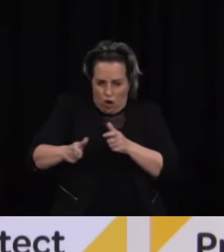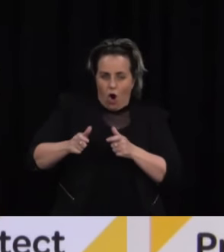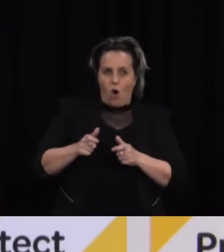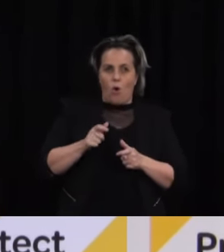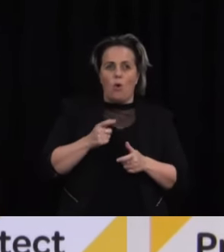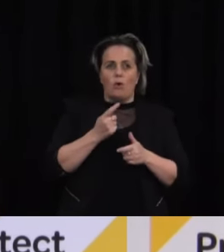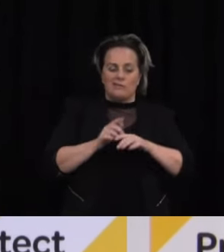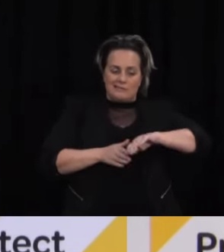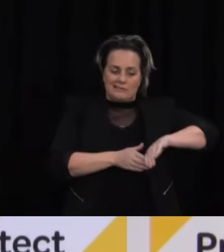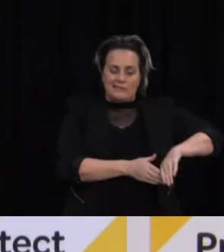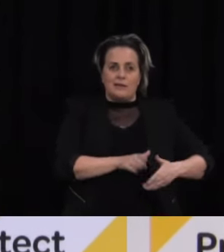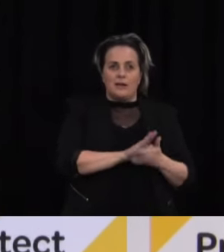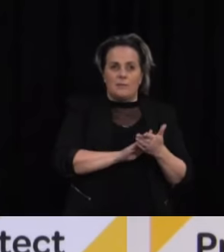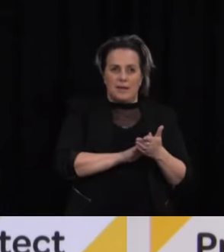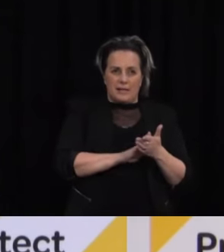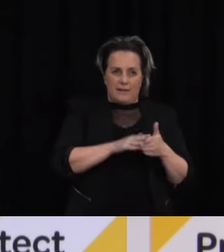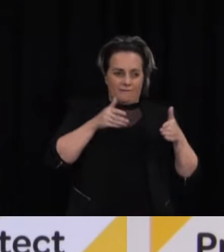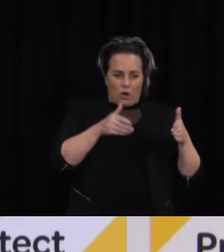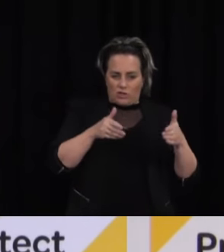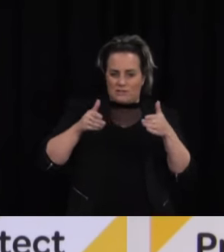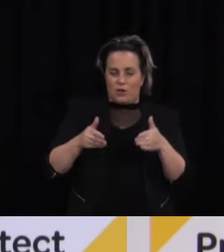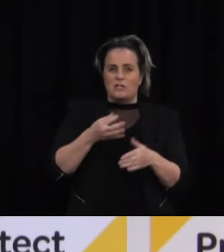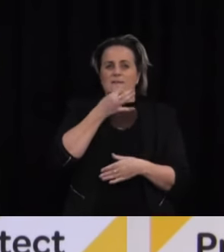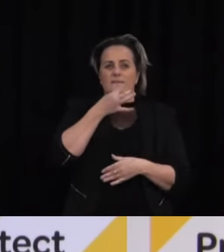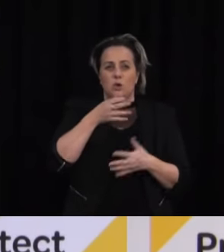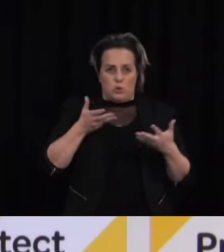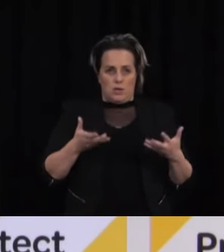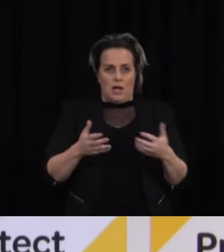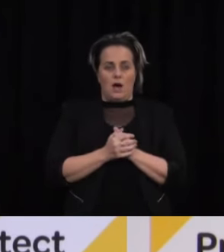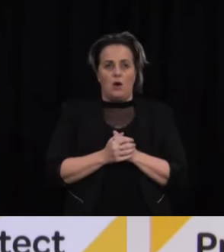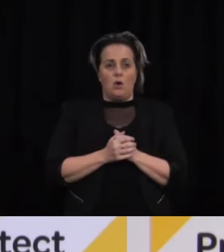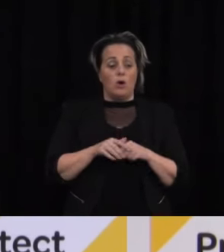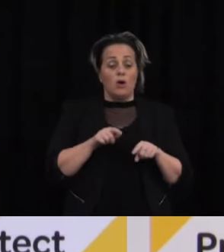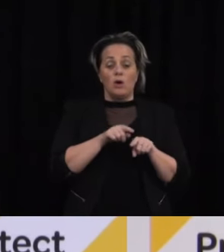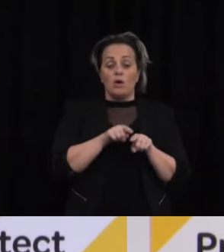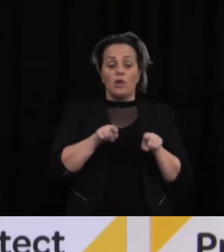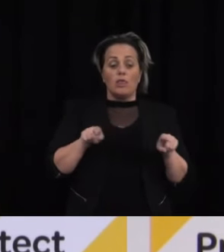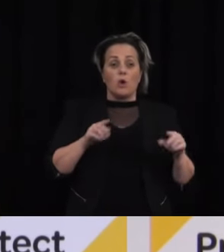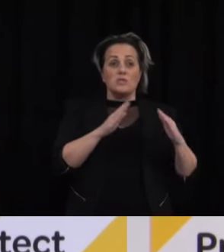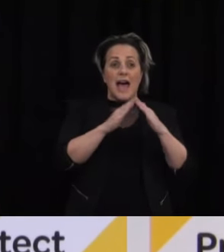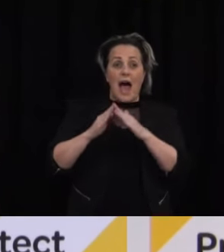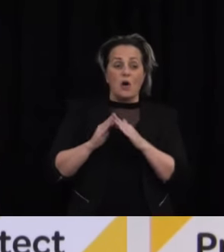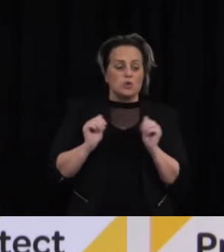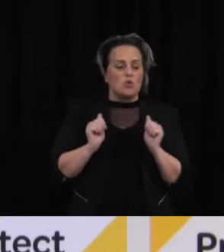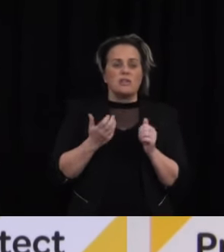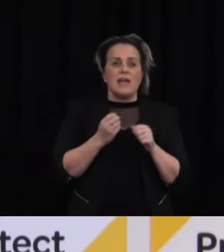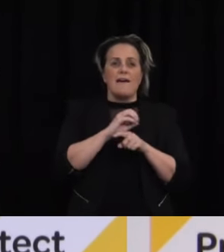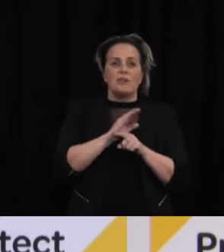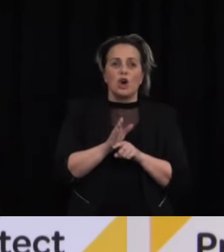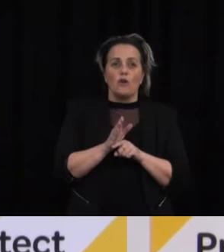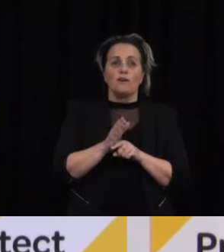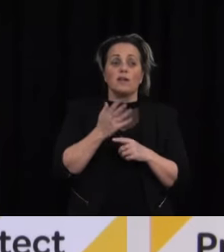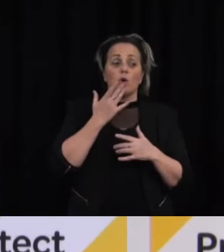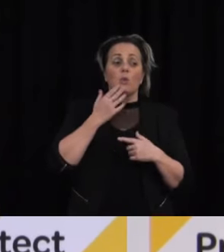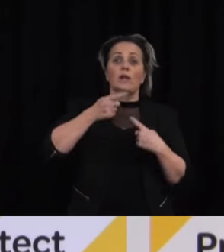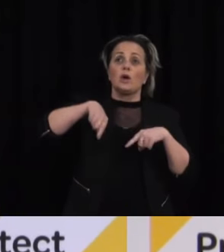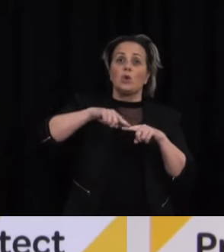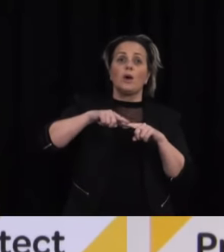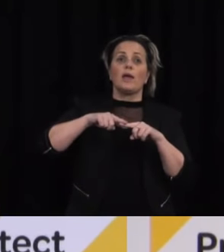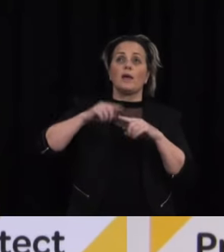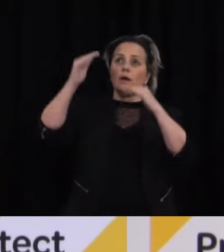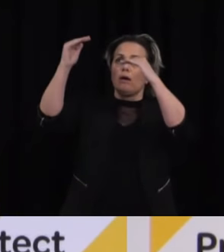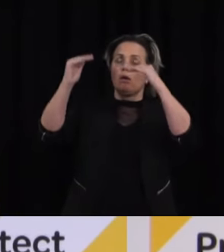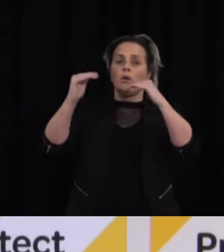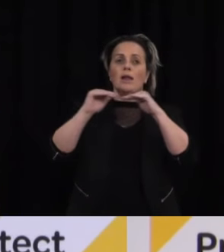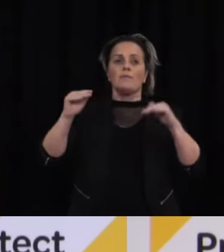subclusters those were there even when we gave the advice to go down to alert level 3 and the control measures